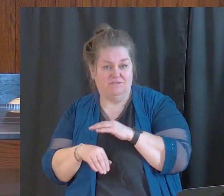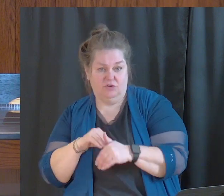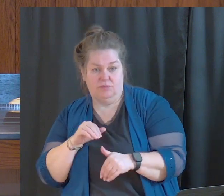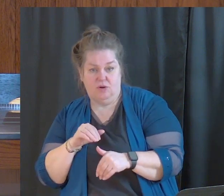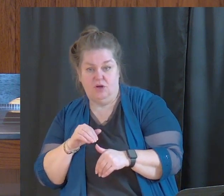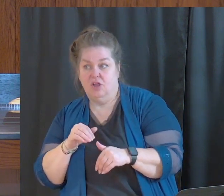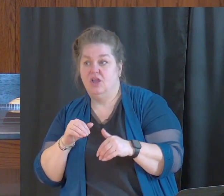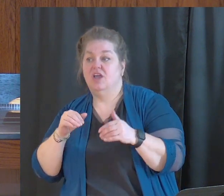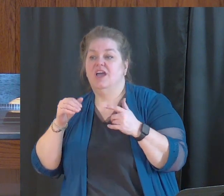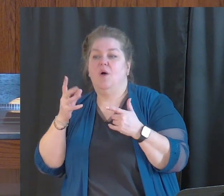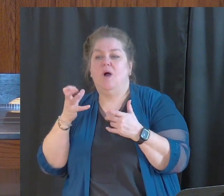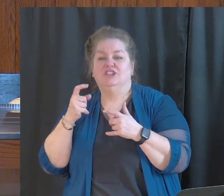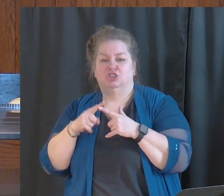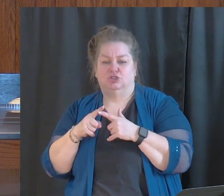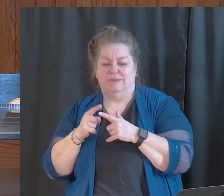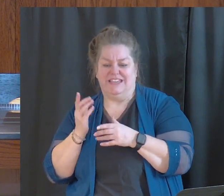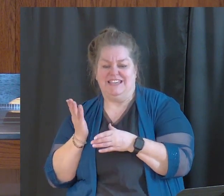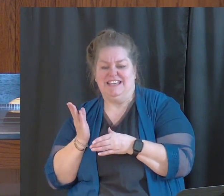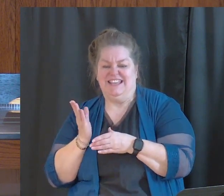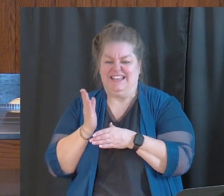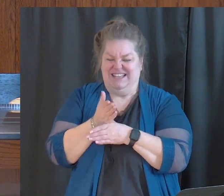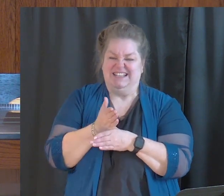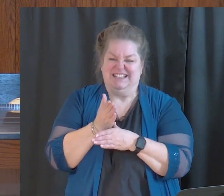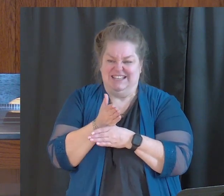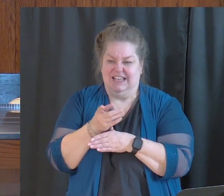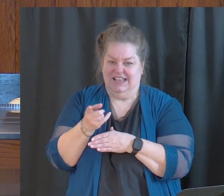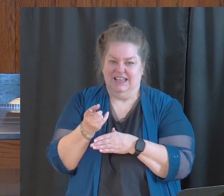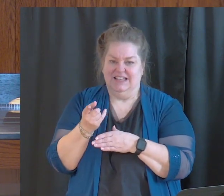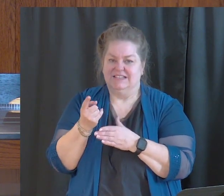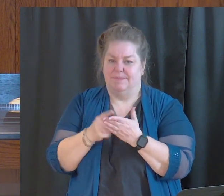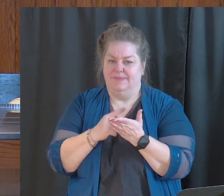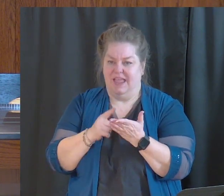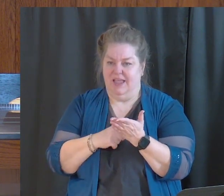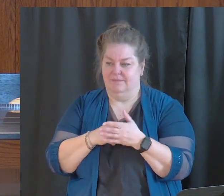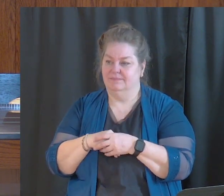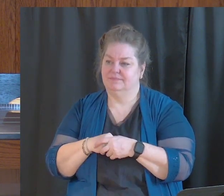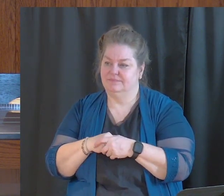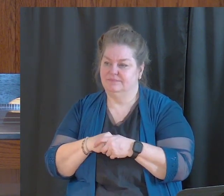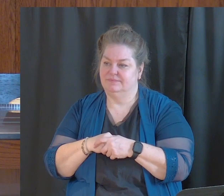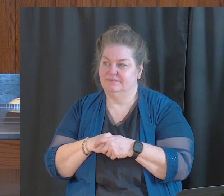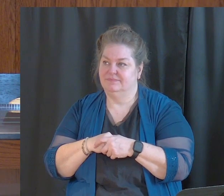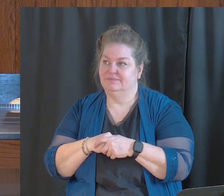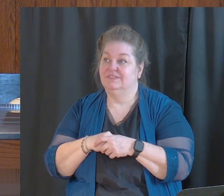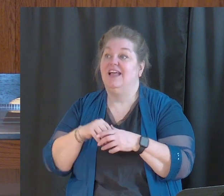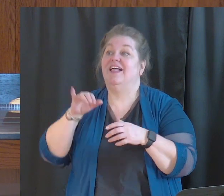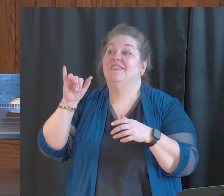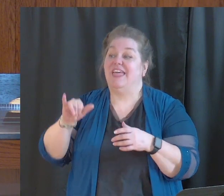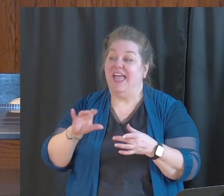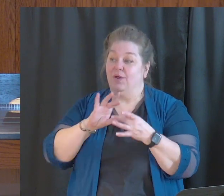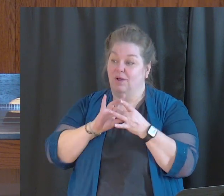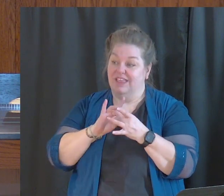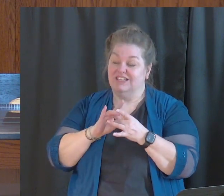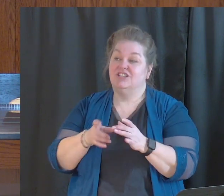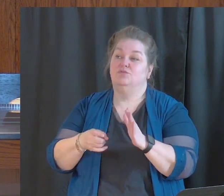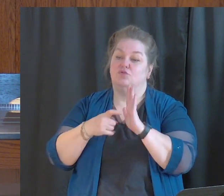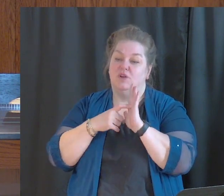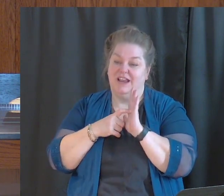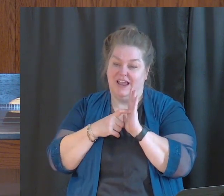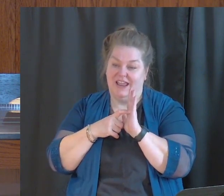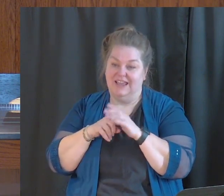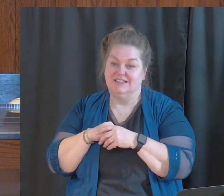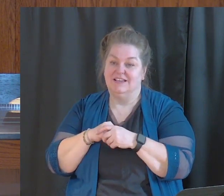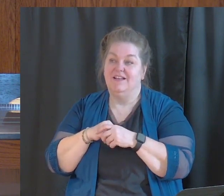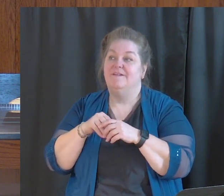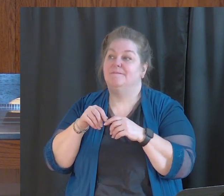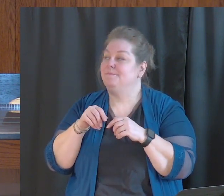inconvenient sometimes in our relationship with Him. It's what that relationship requires and His